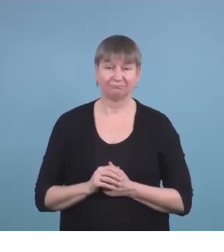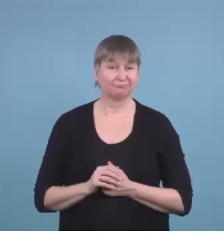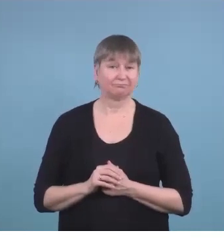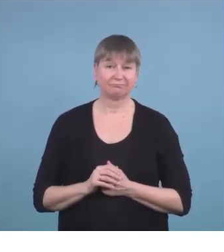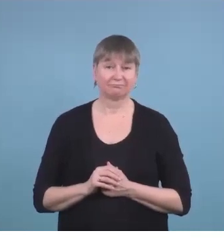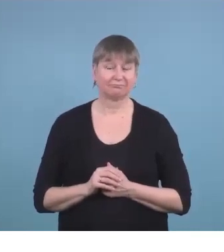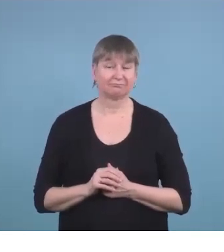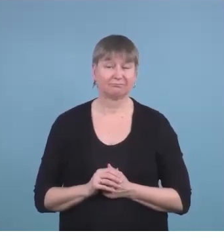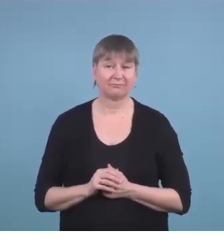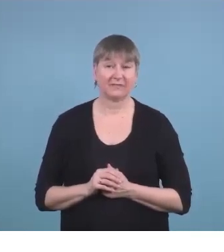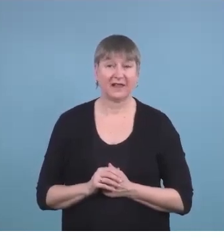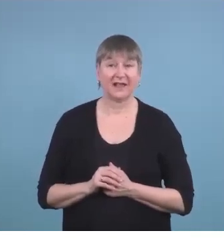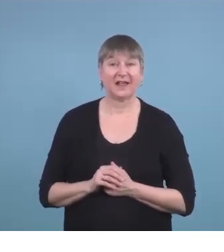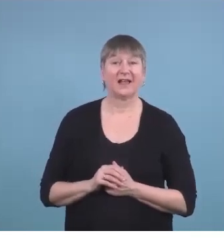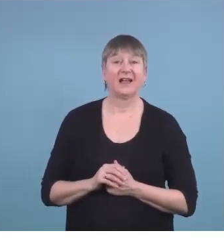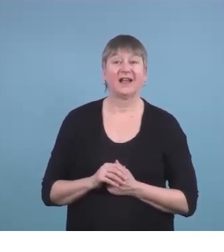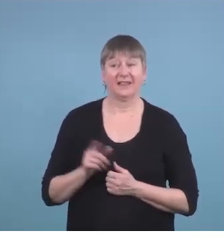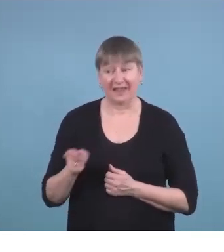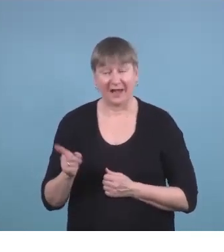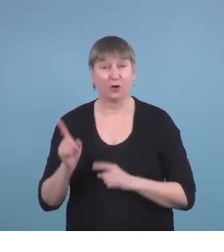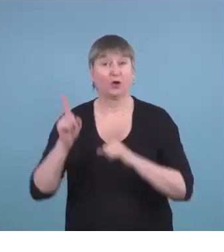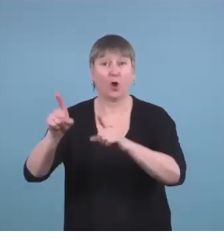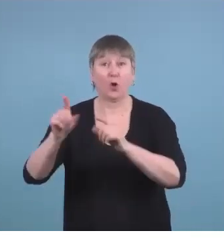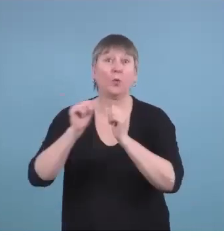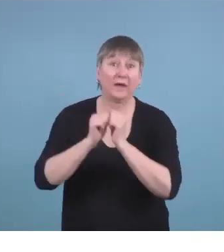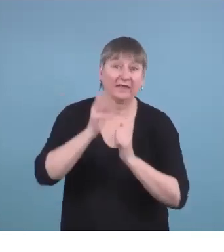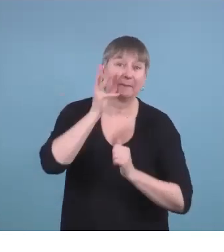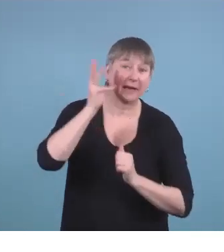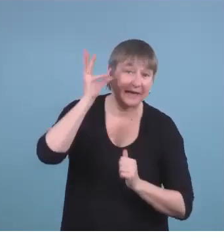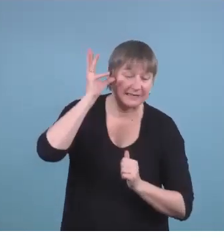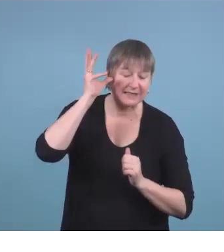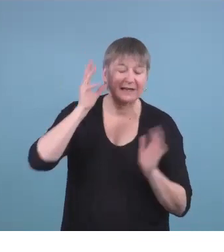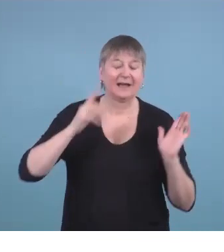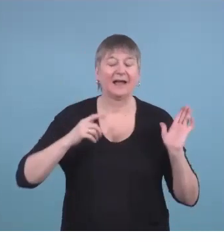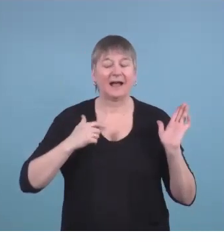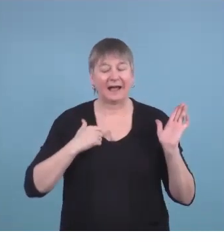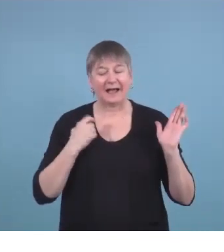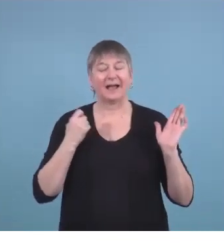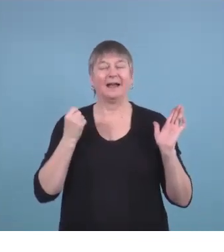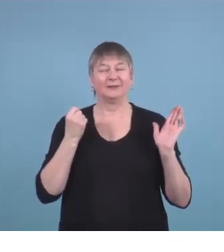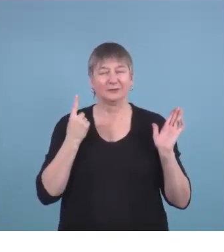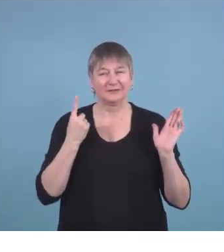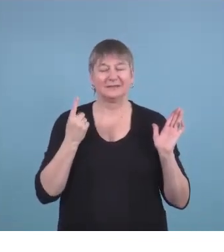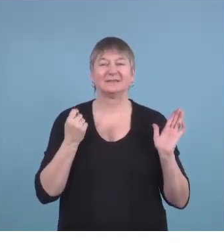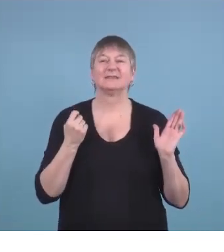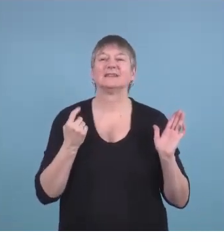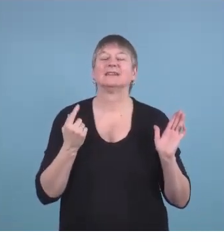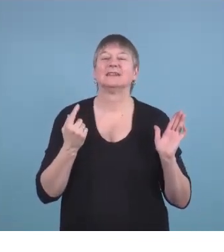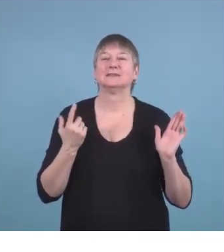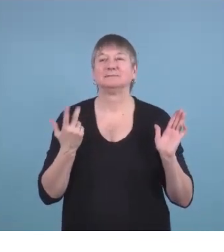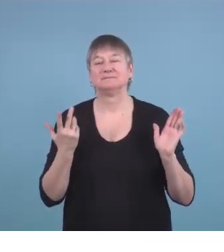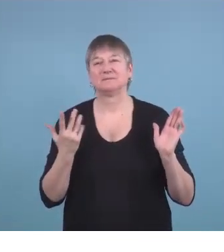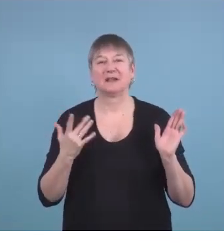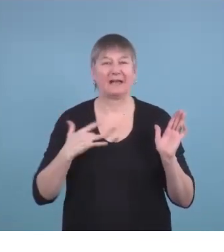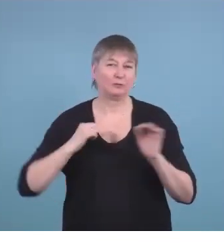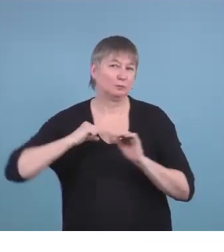their parents take them places there and and I understand it I understand the need to feel like we protect